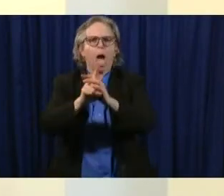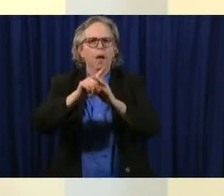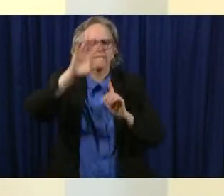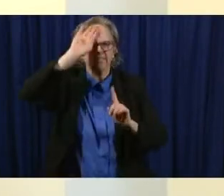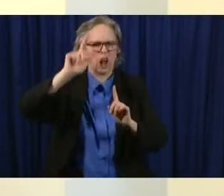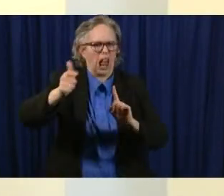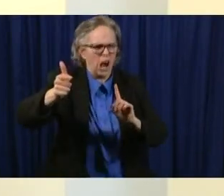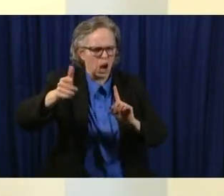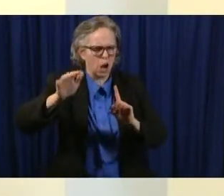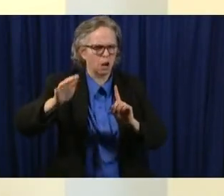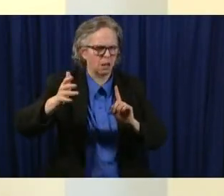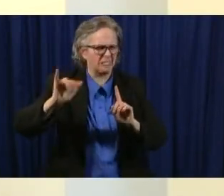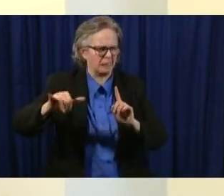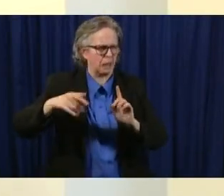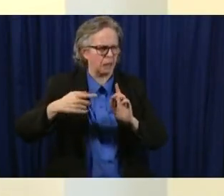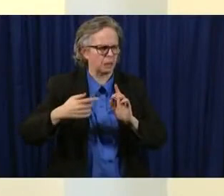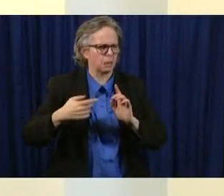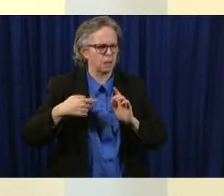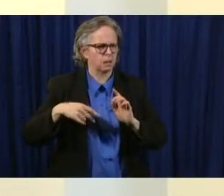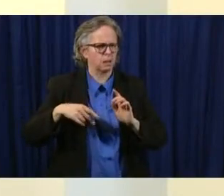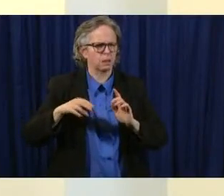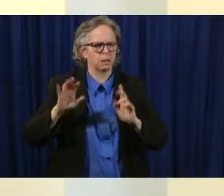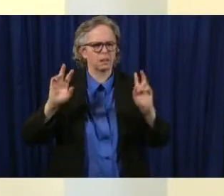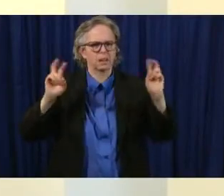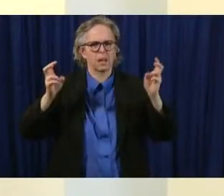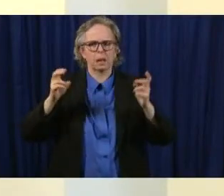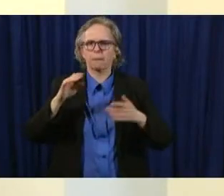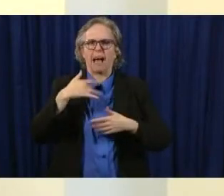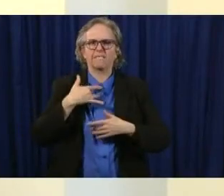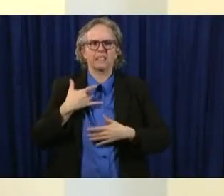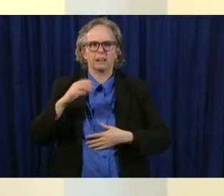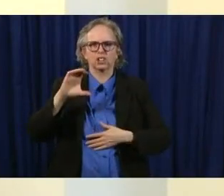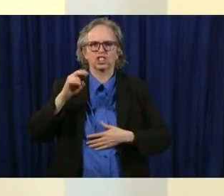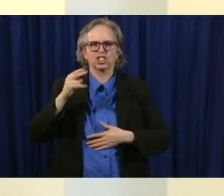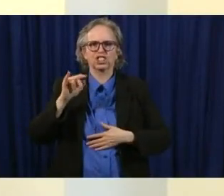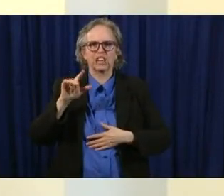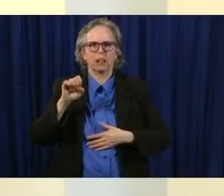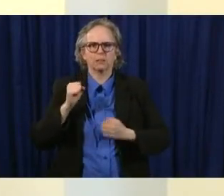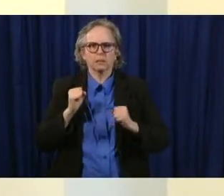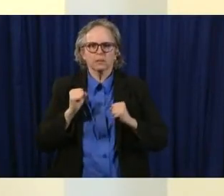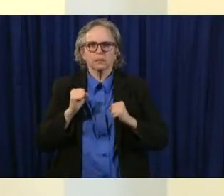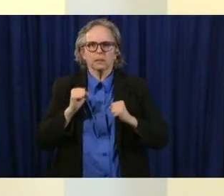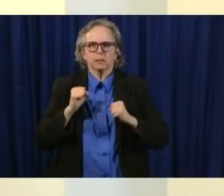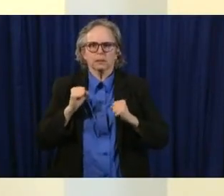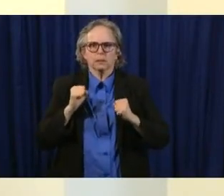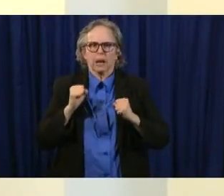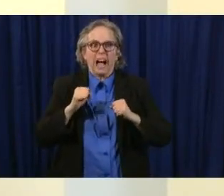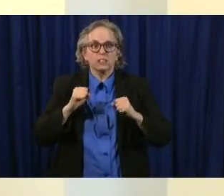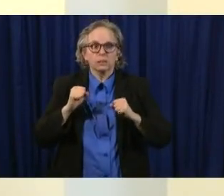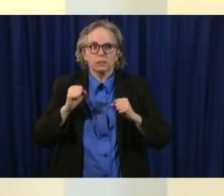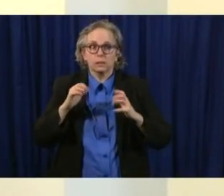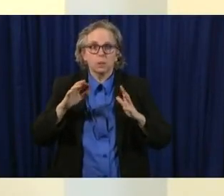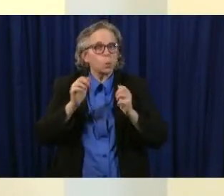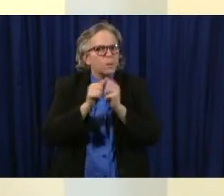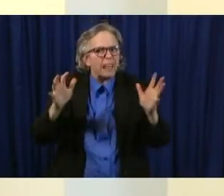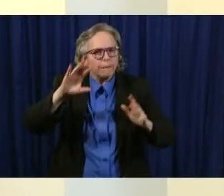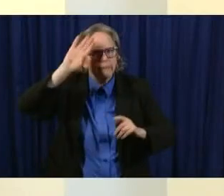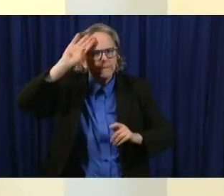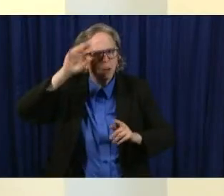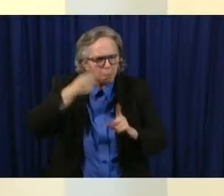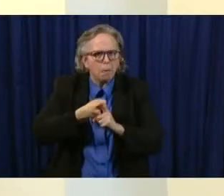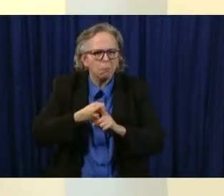chills and shaking even without a fever has been a symptom muscle pain headache